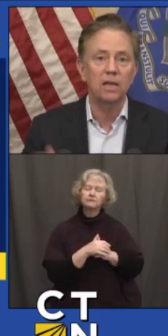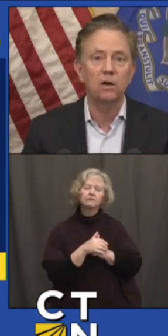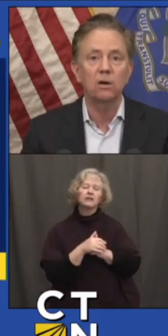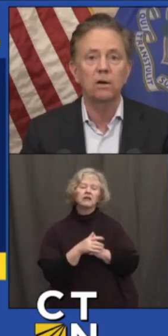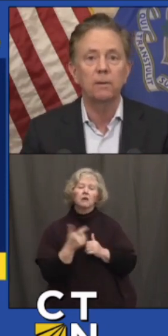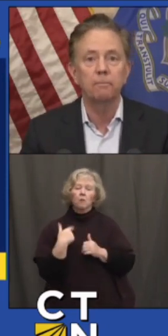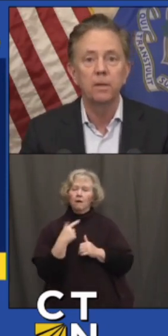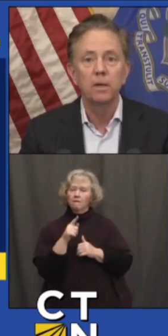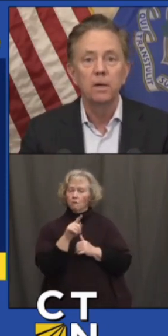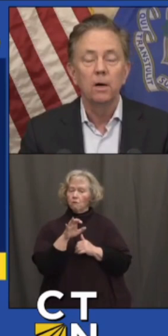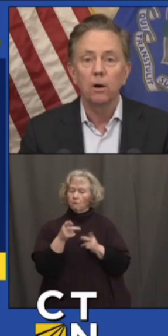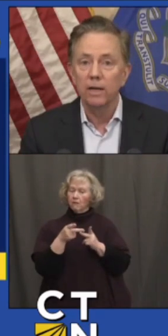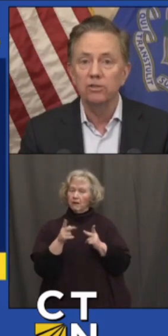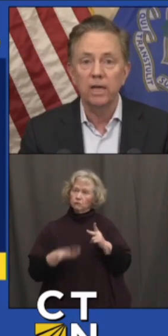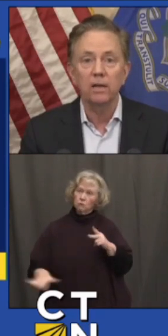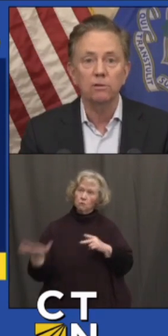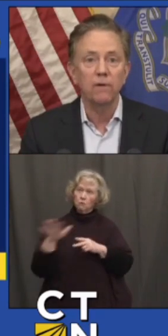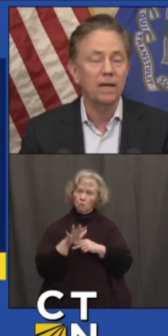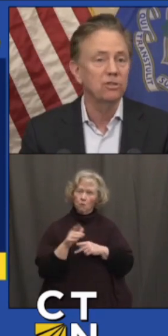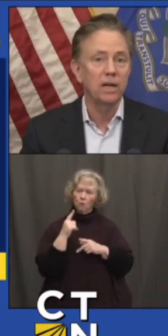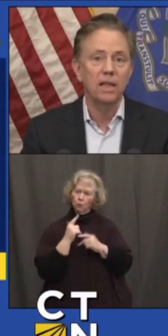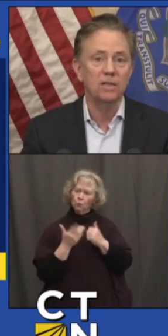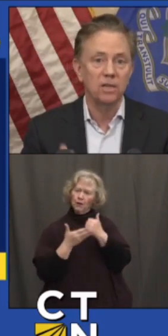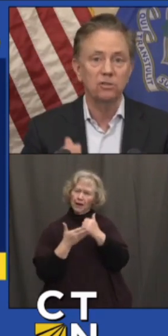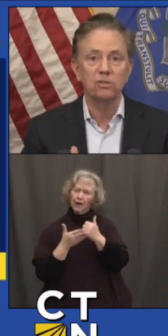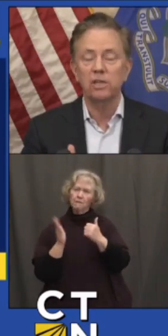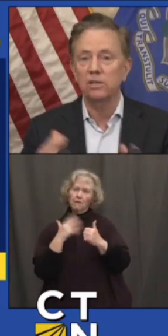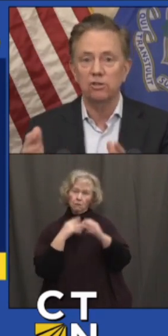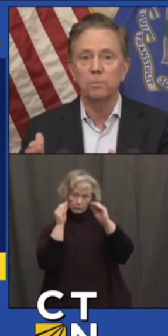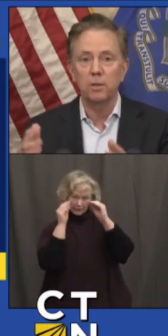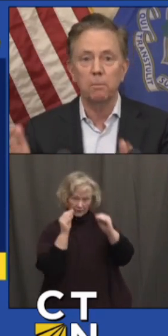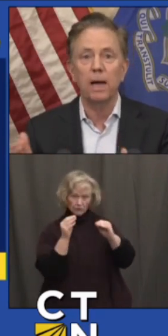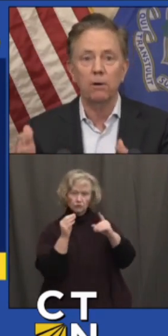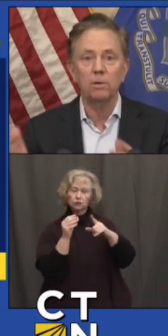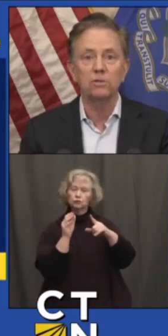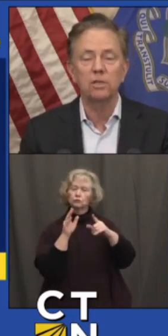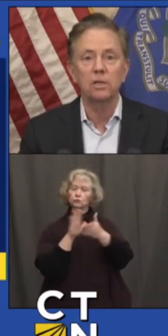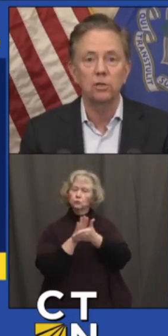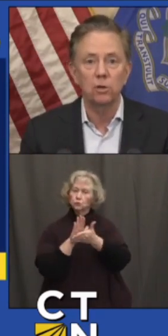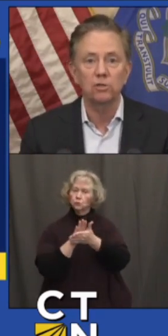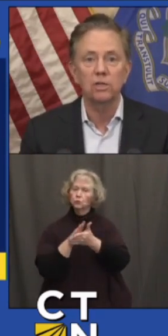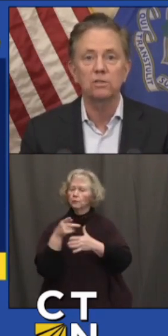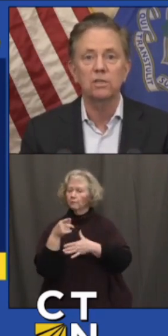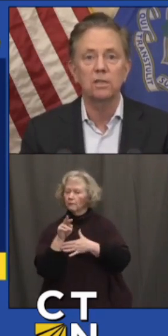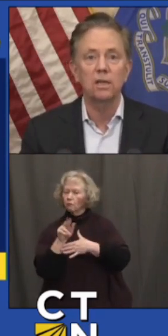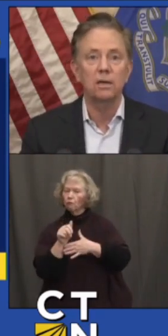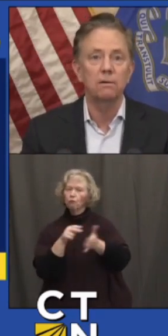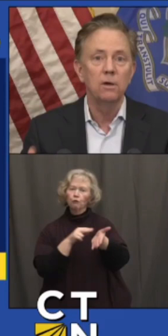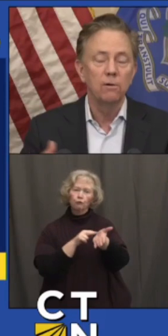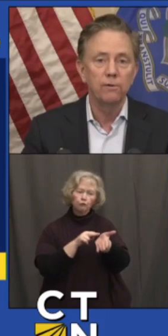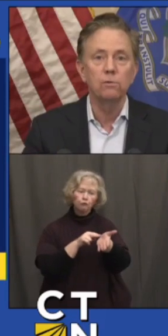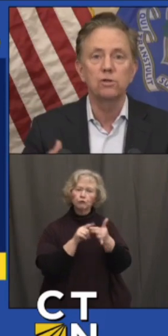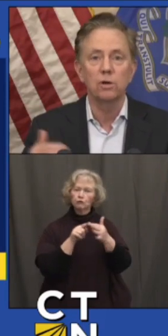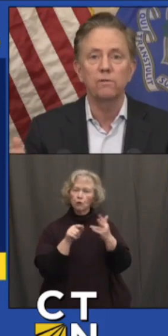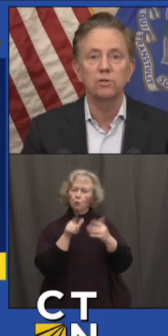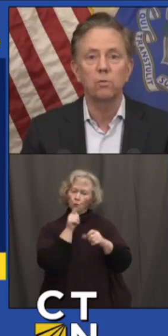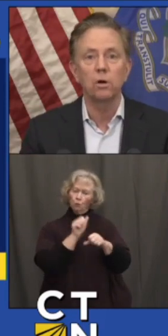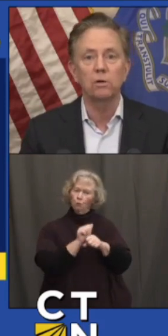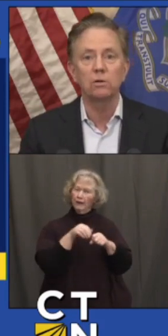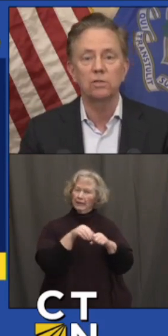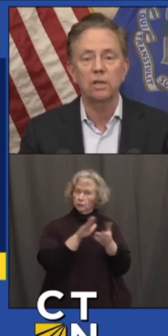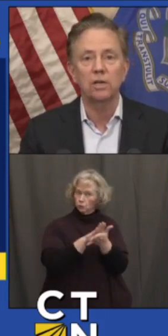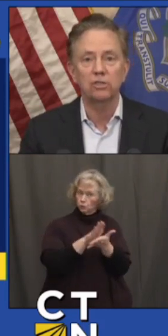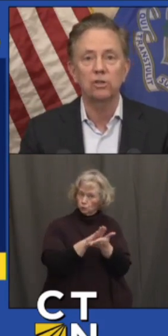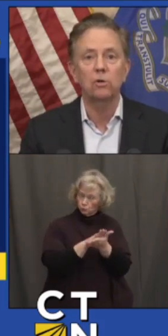state getting our educators vaccinated. That's not just teachers, but the paras and the nurses and the food service